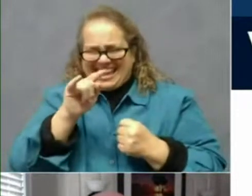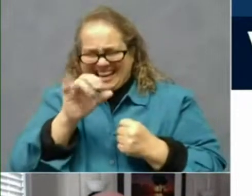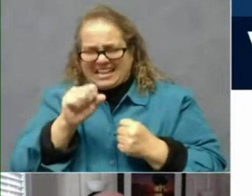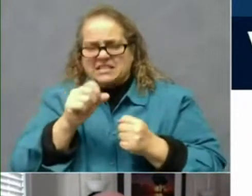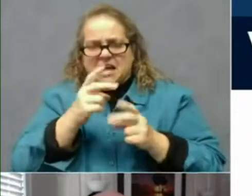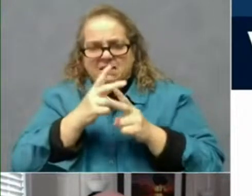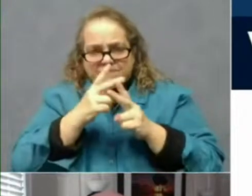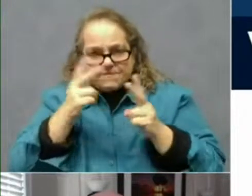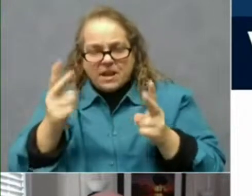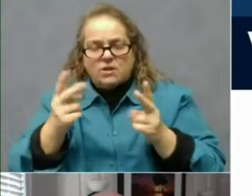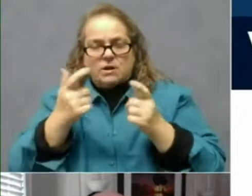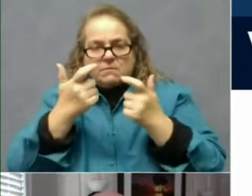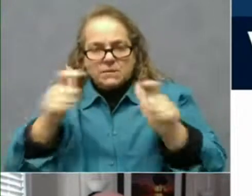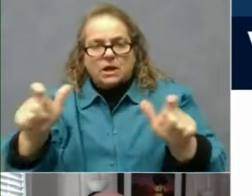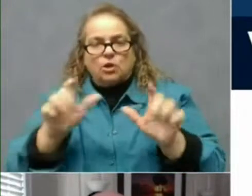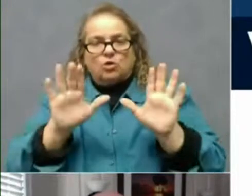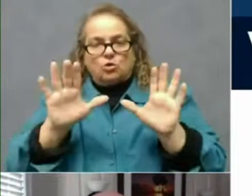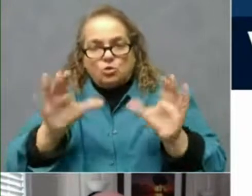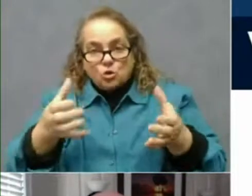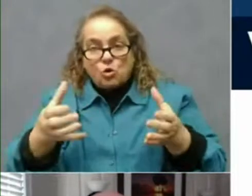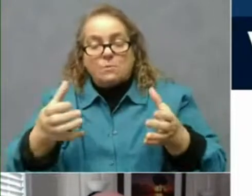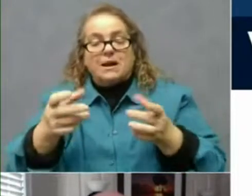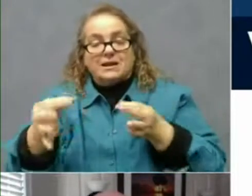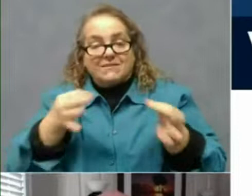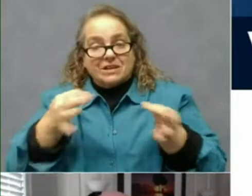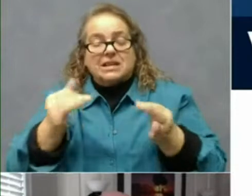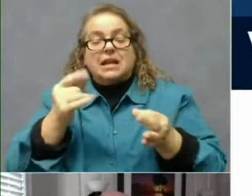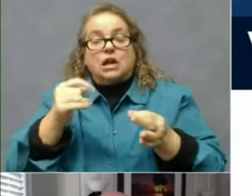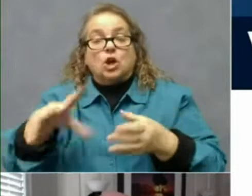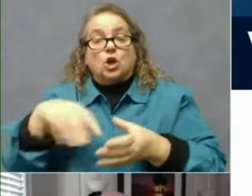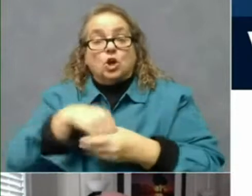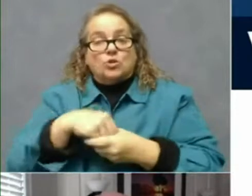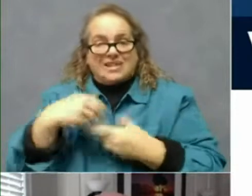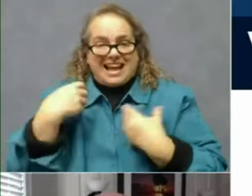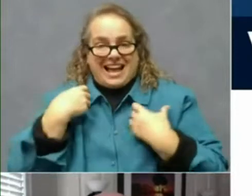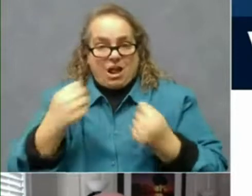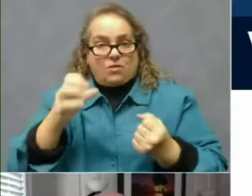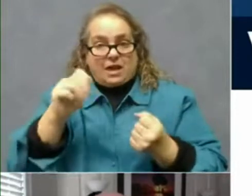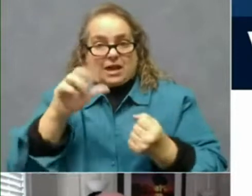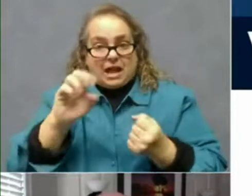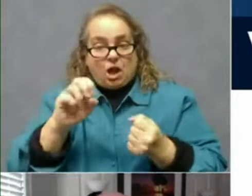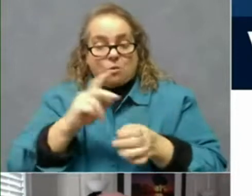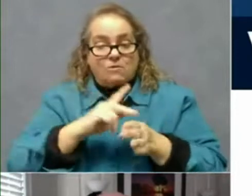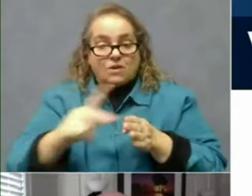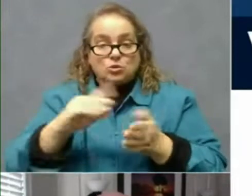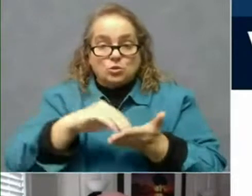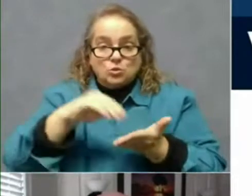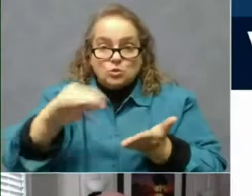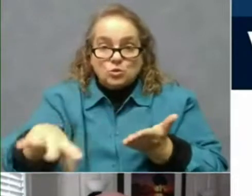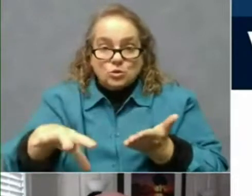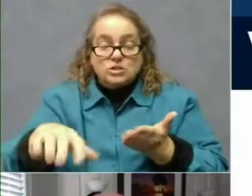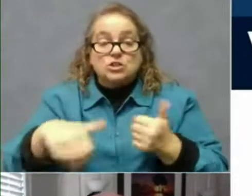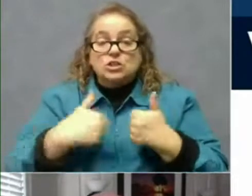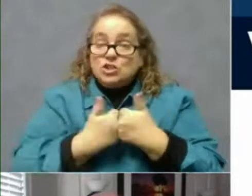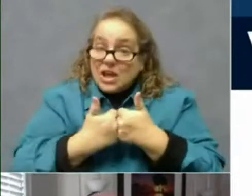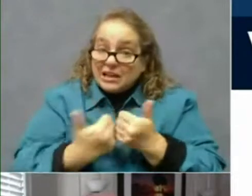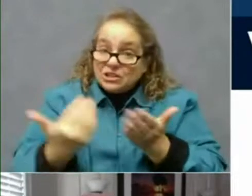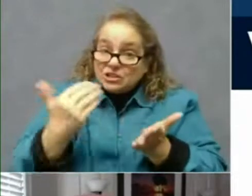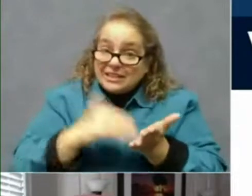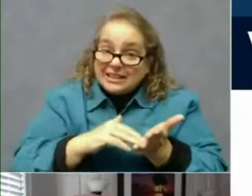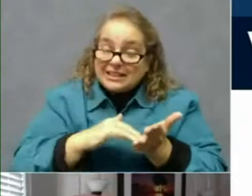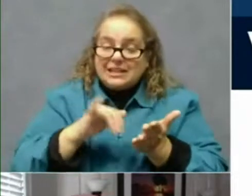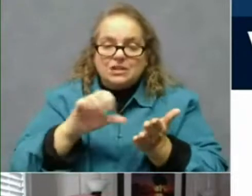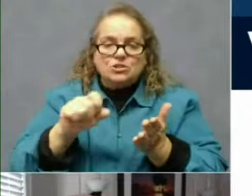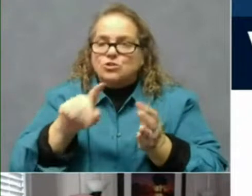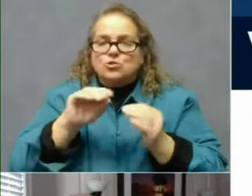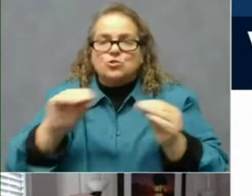permissive definition. It includes healthcare professional students. The challenge again, is there was no way